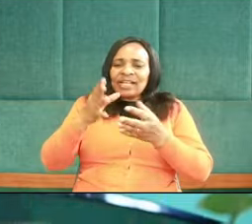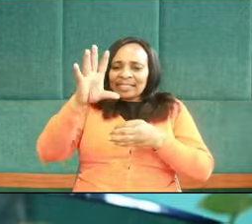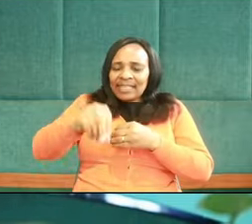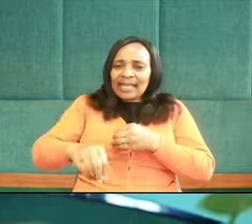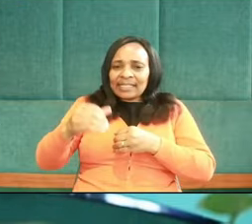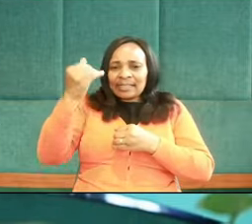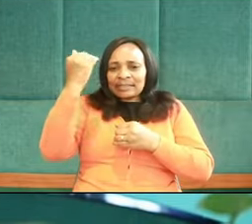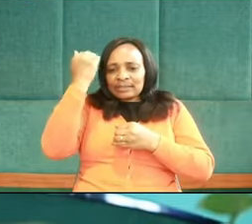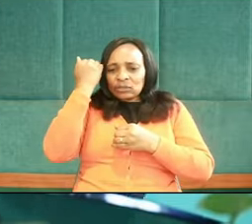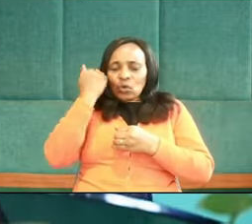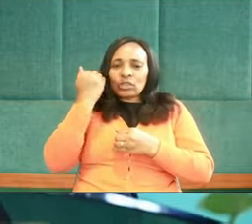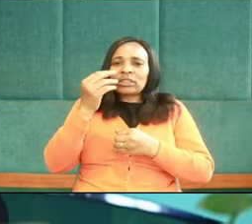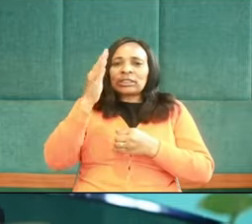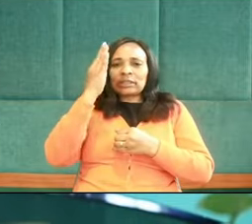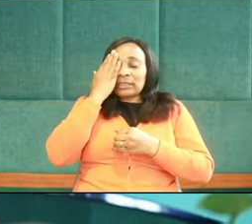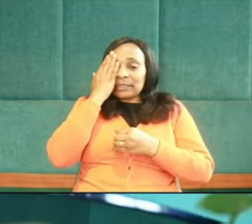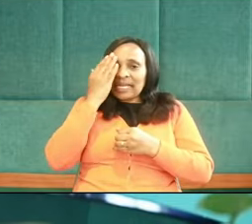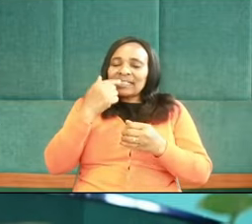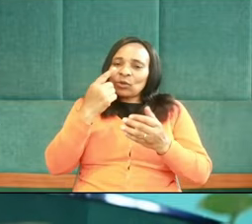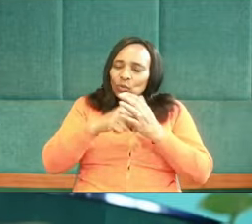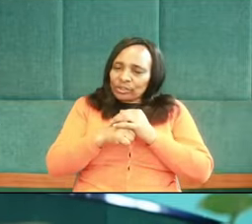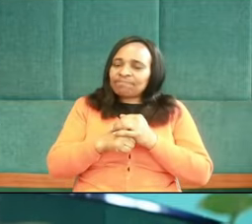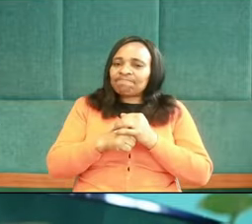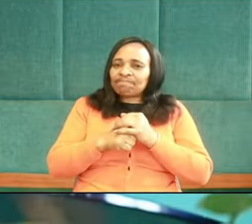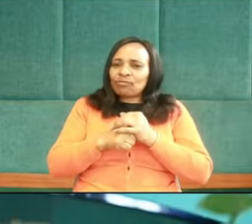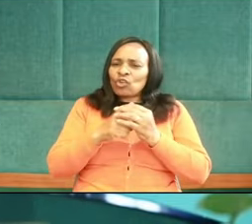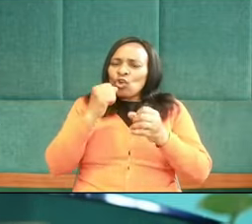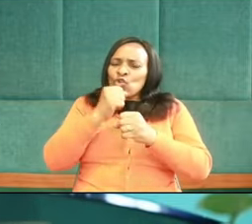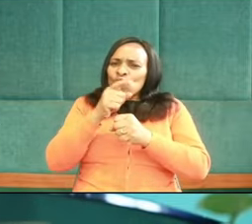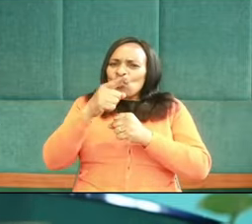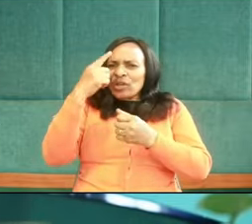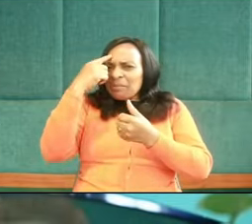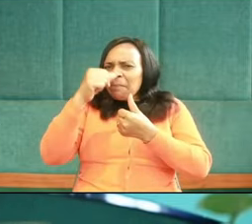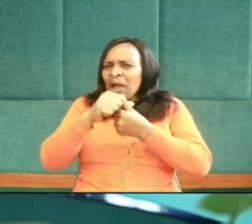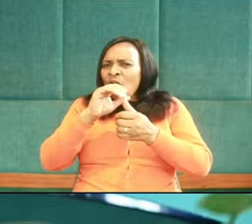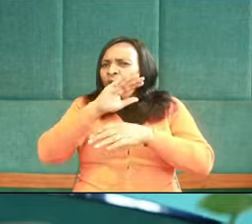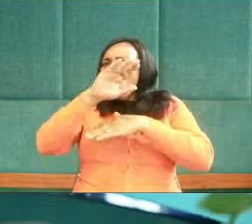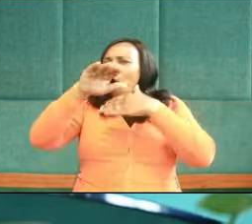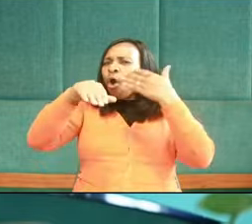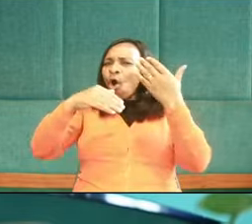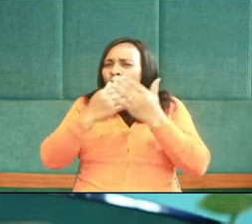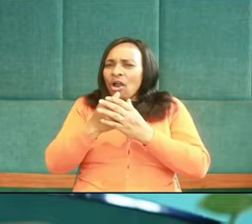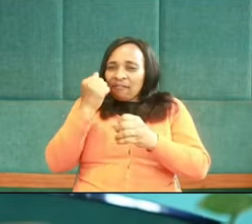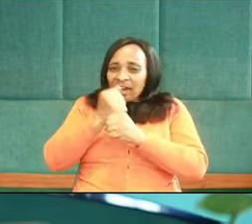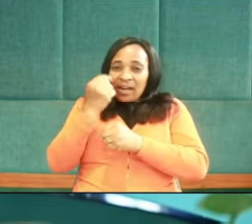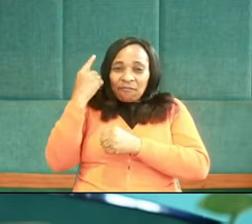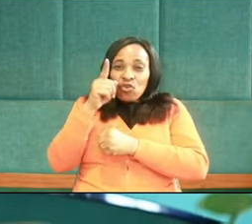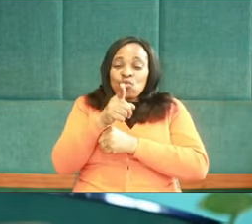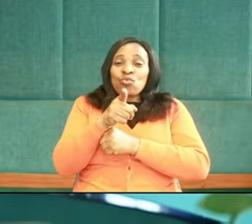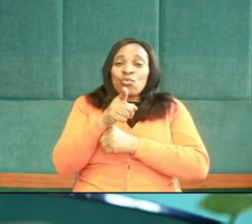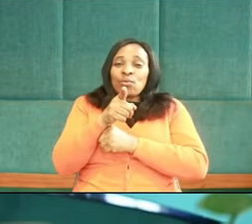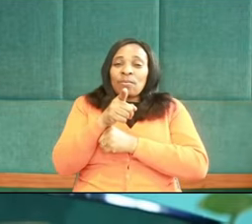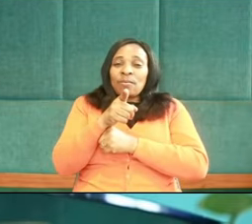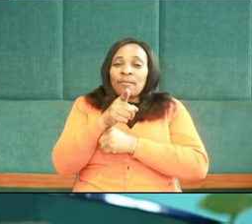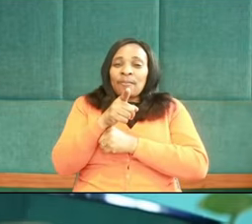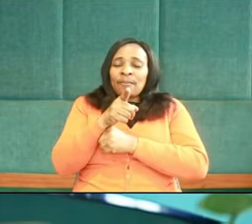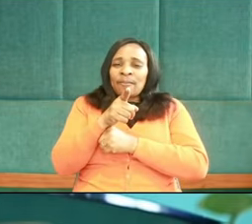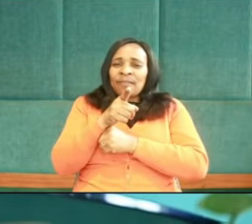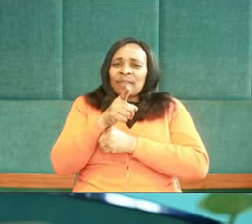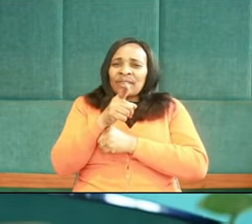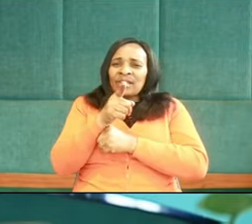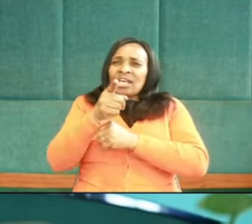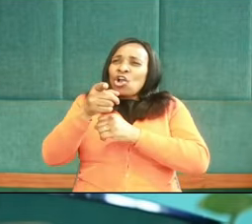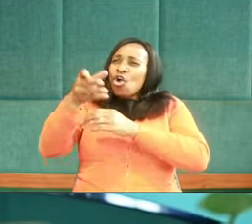coach. And listen to what he says to them. Do you realize all that I have done for you? He